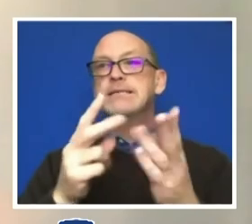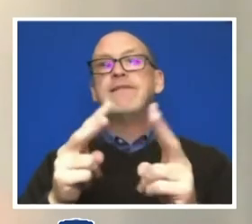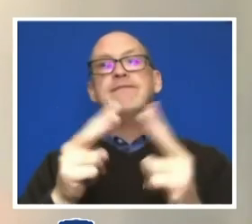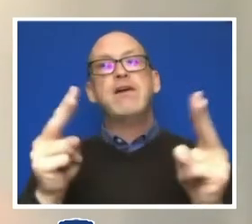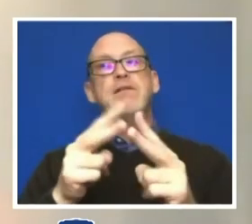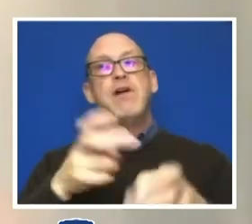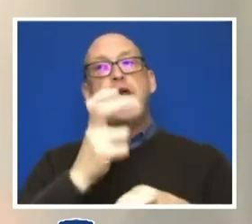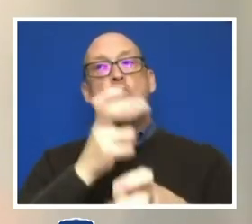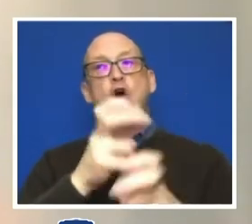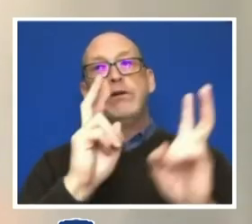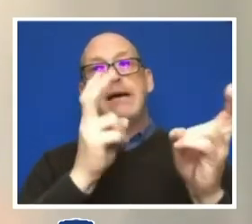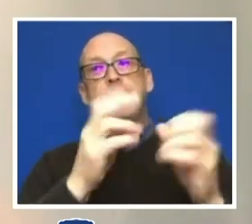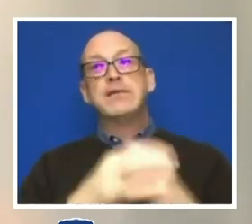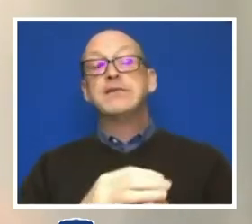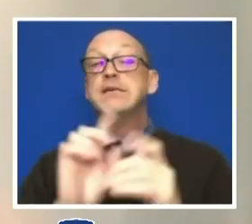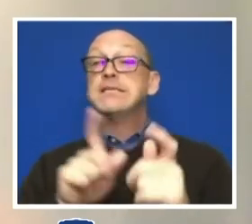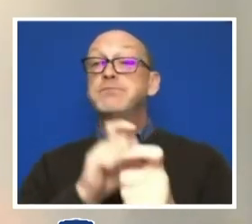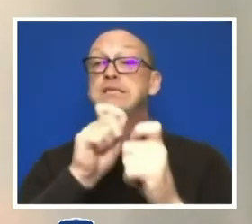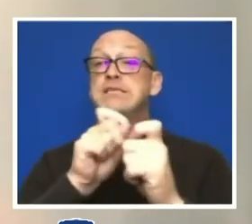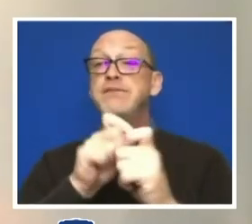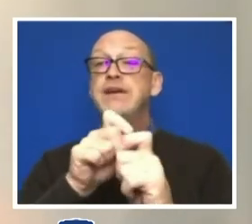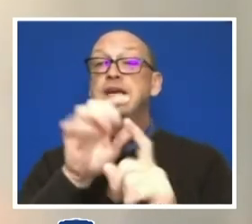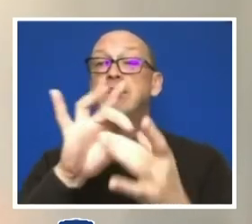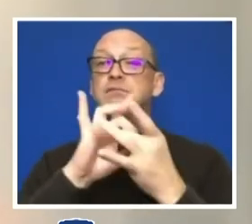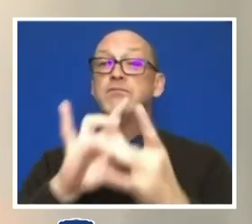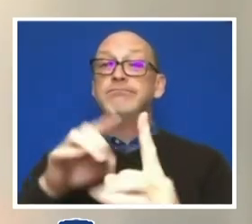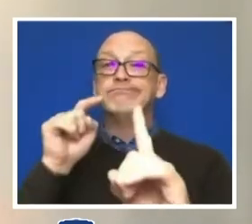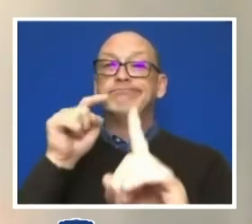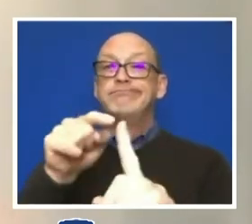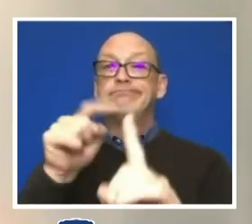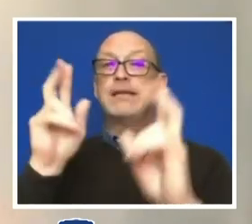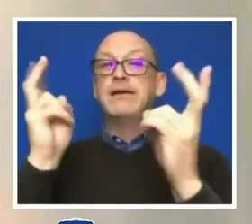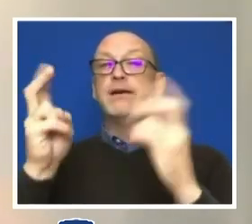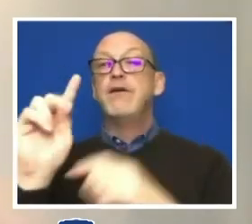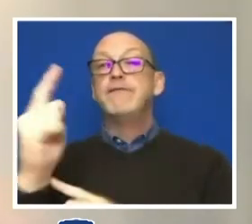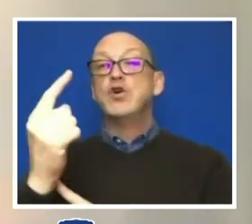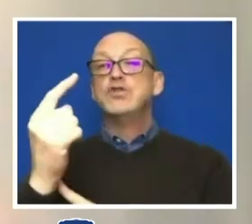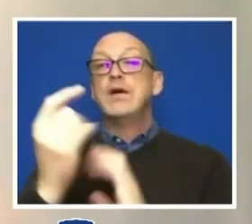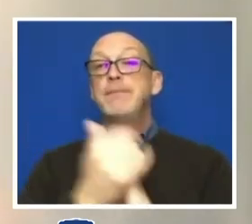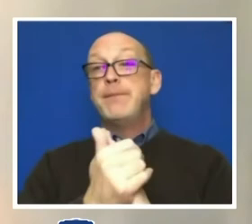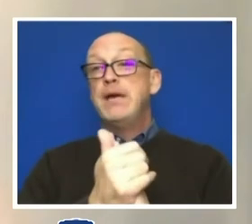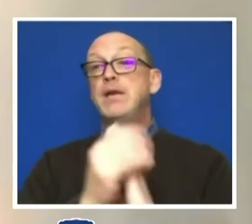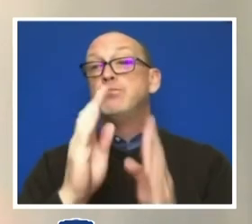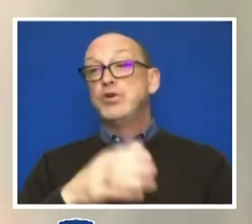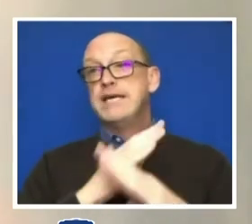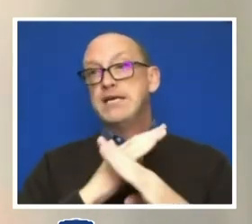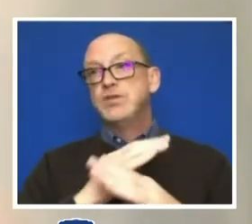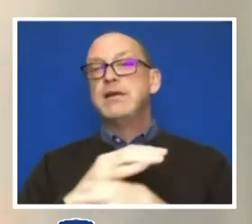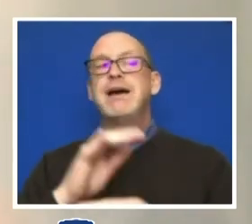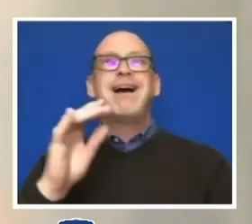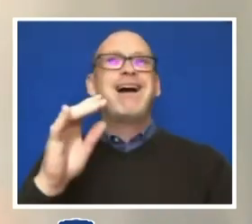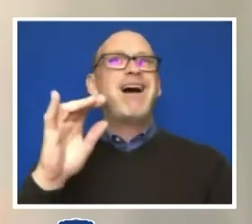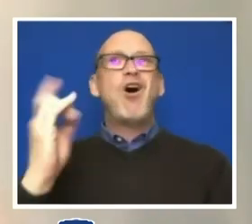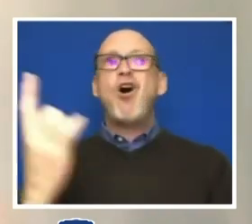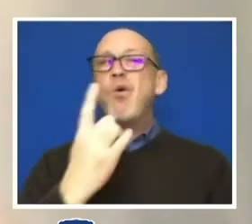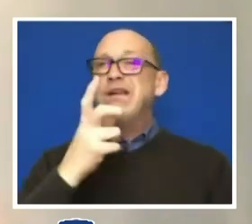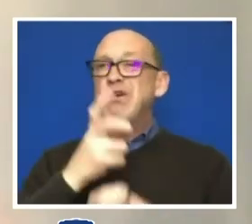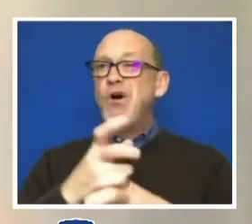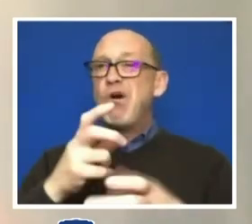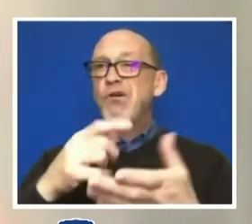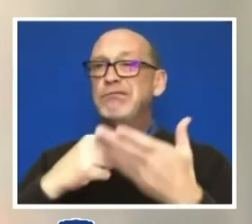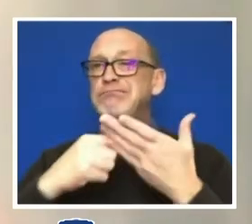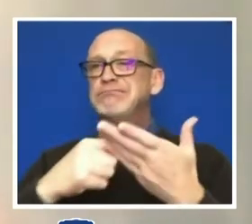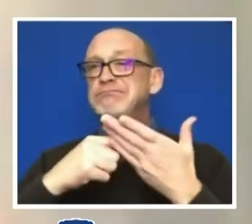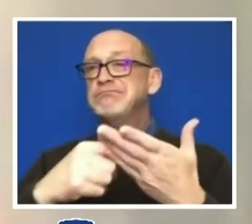topics, particularly around issues of First Amendment protections, those are always extremely difficult conversations to have.